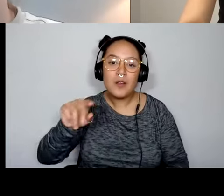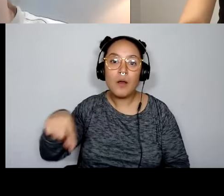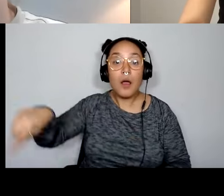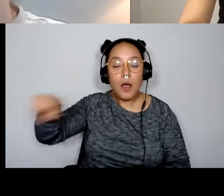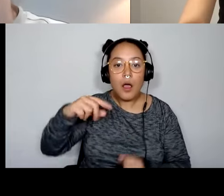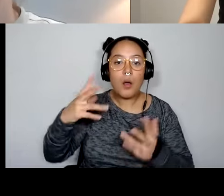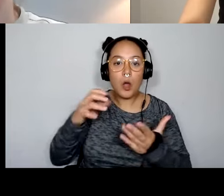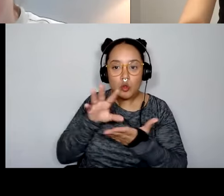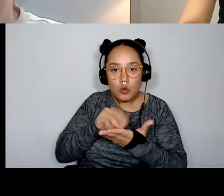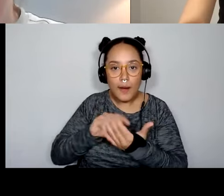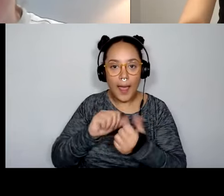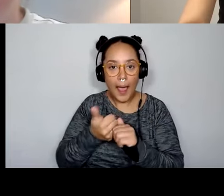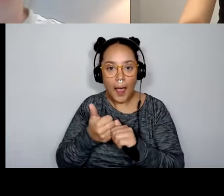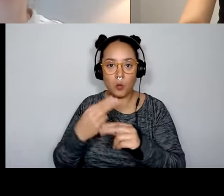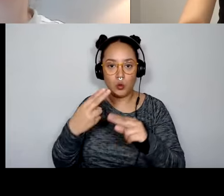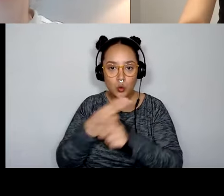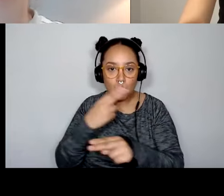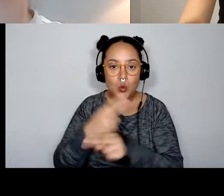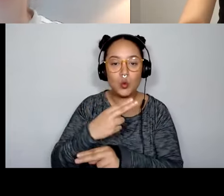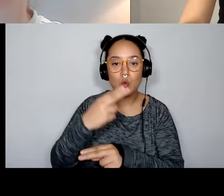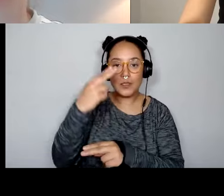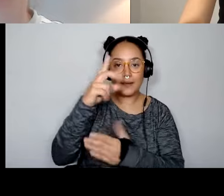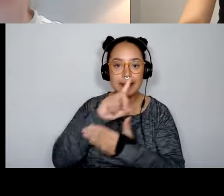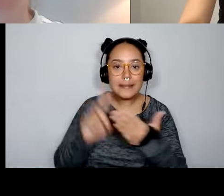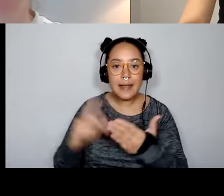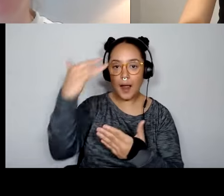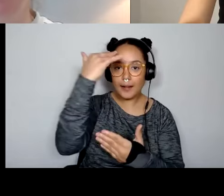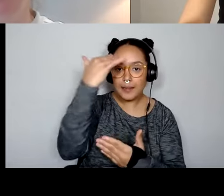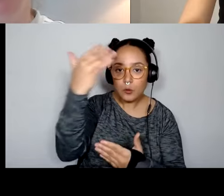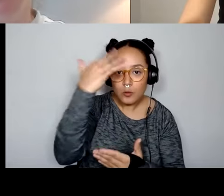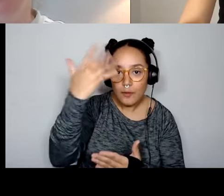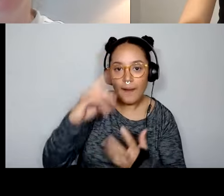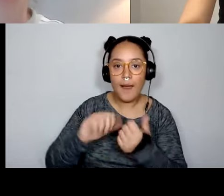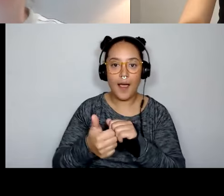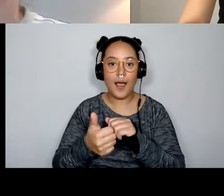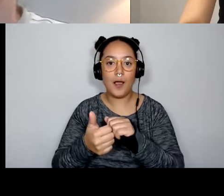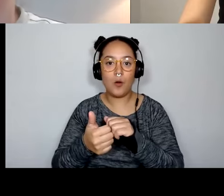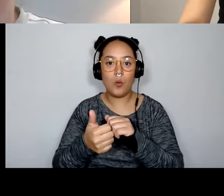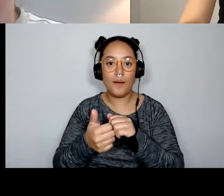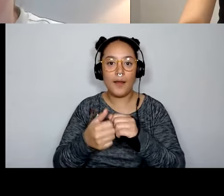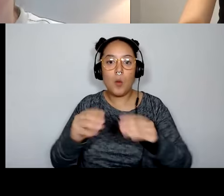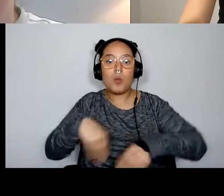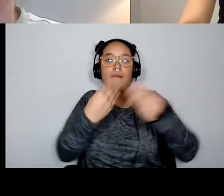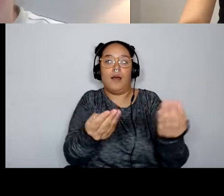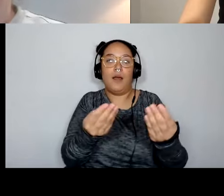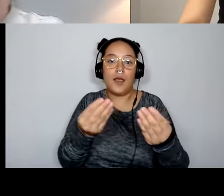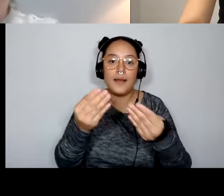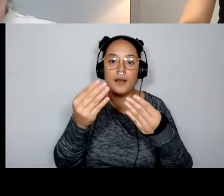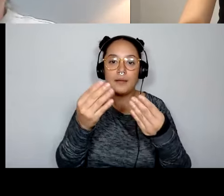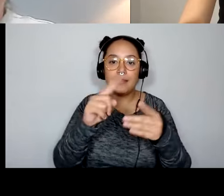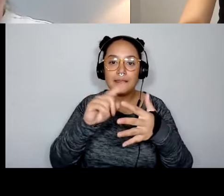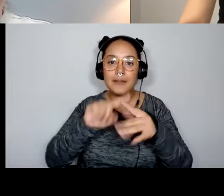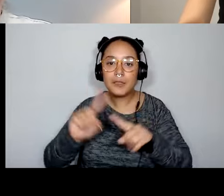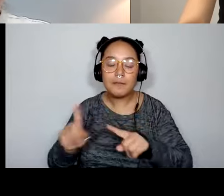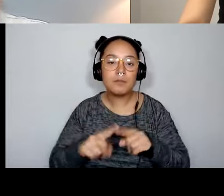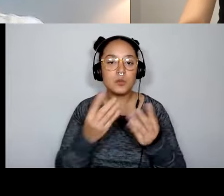how to use design methodology to, to, to, um, uh, create solutions for challenges. So you,